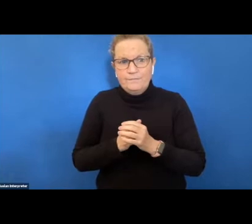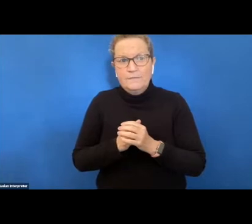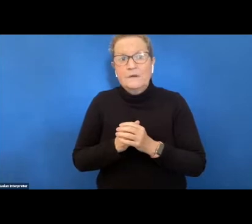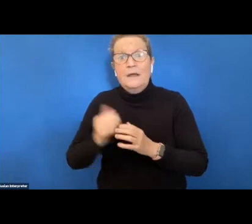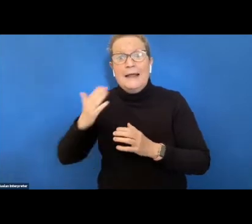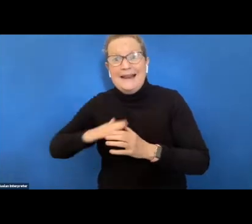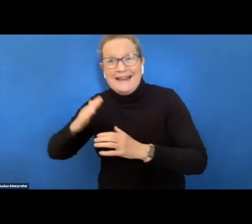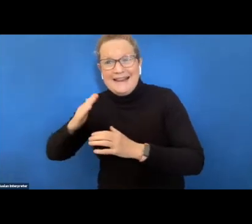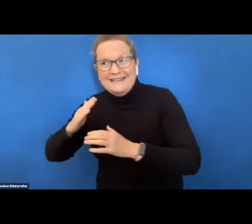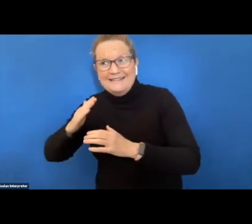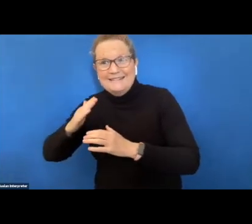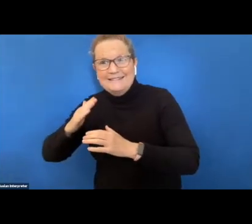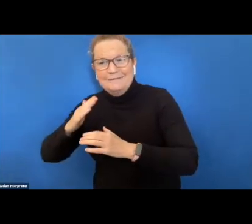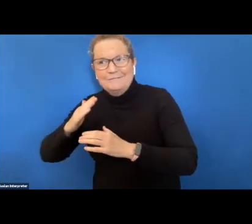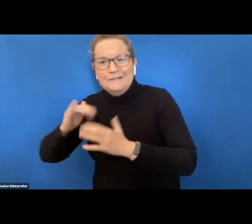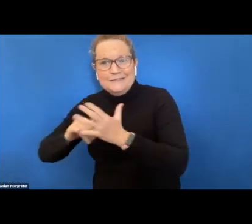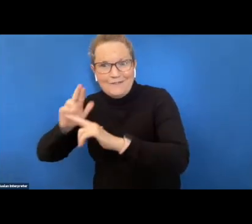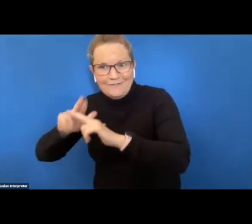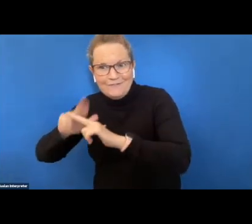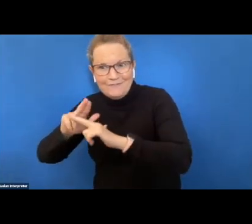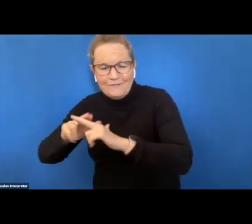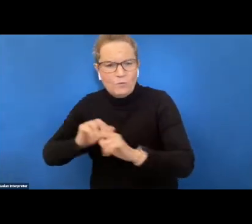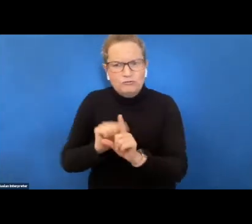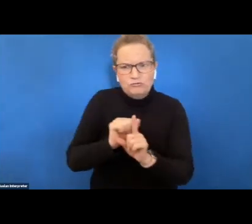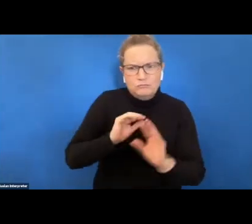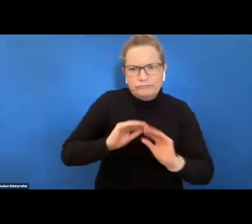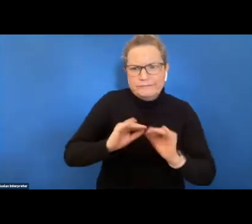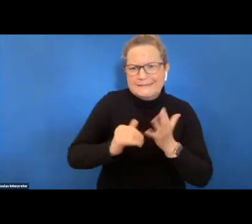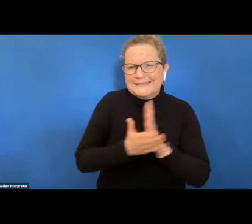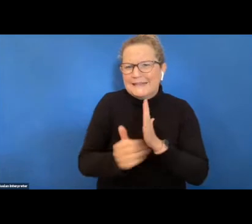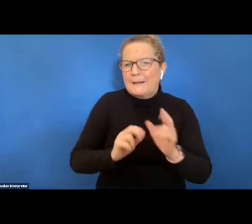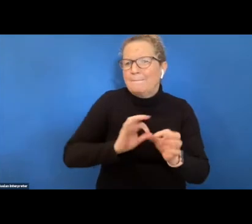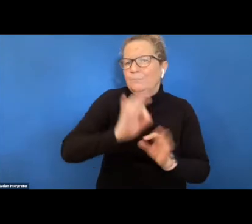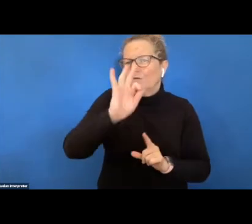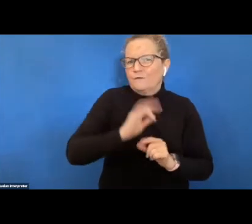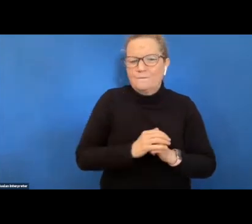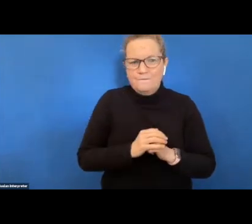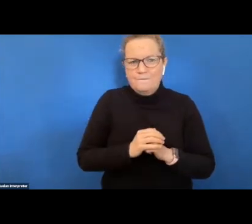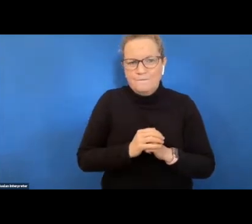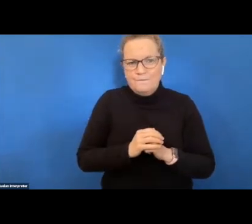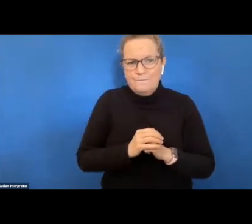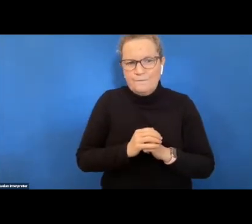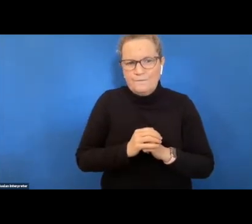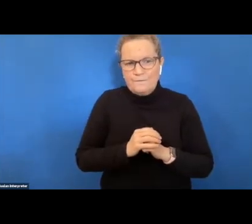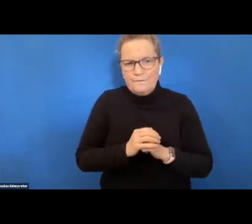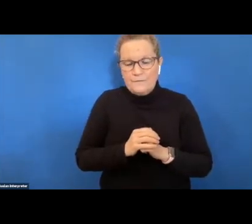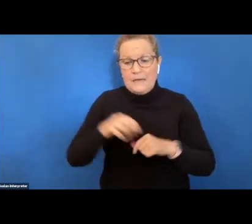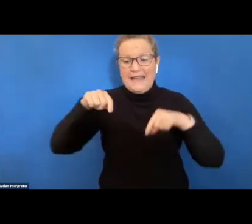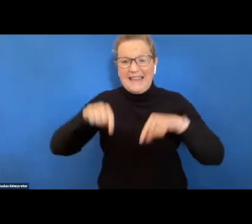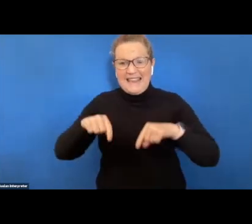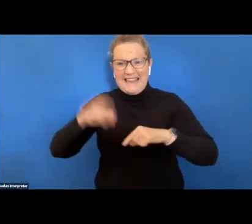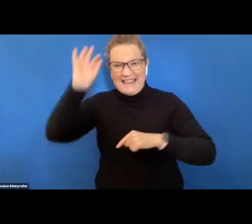skilling local job seekers darabin is serviced regionally by two local jobs program